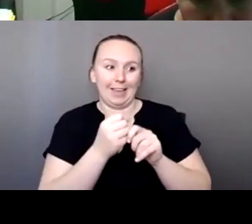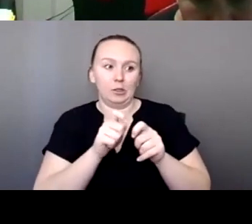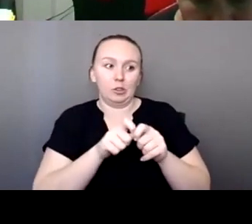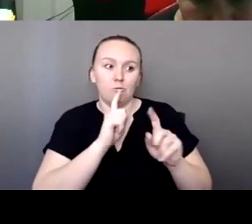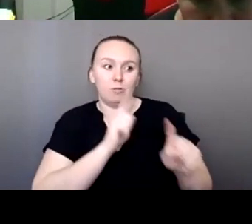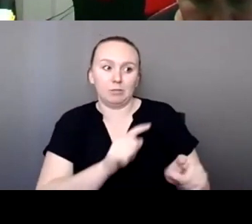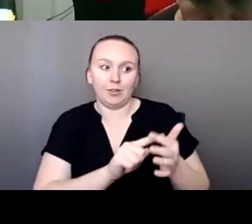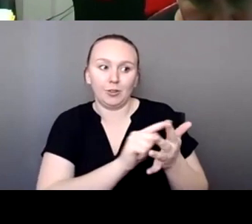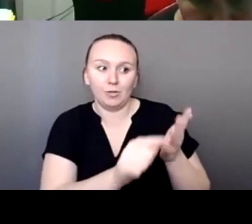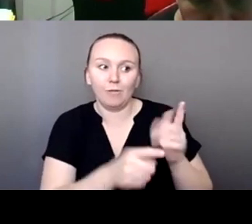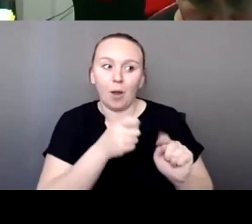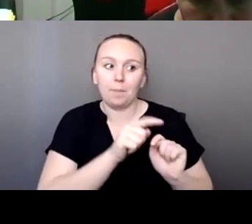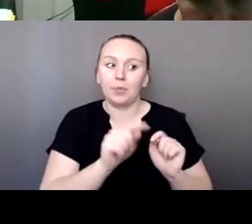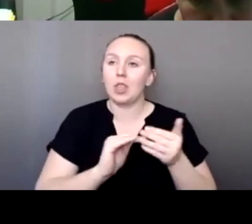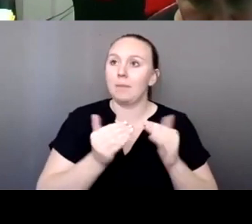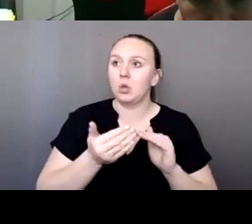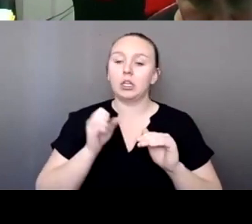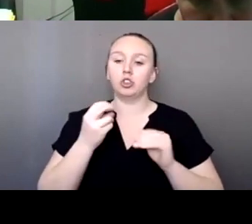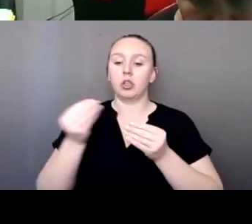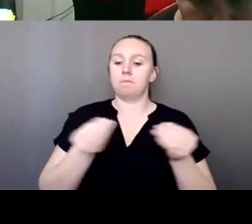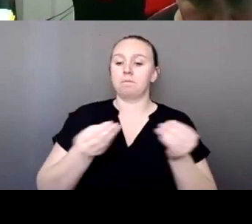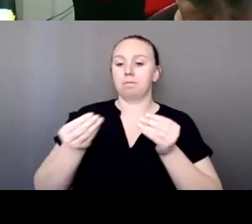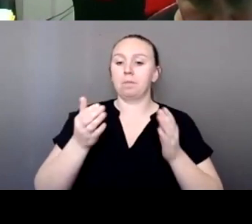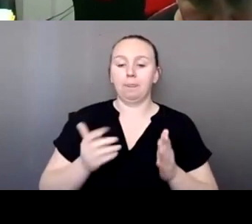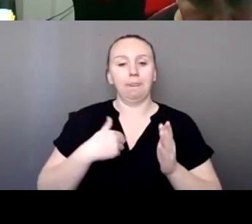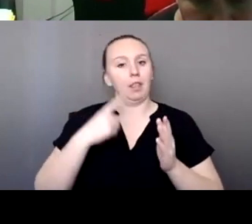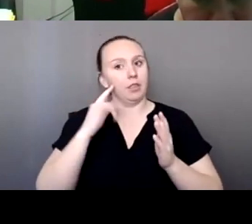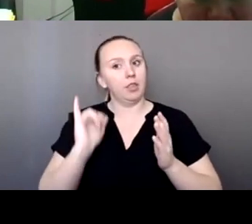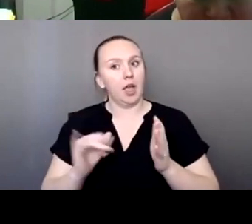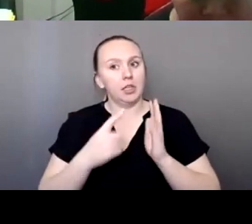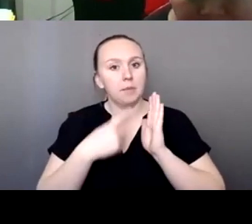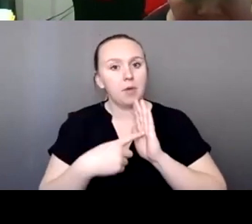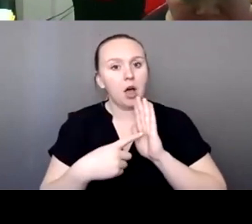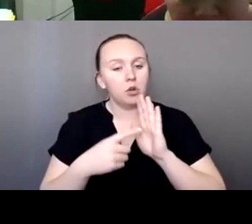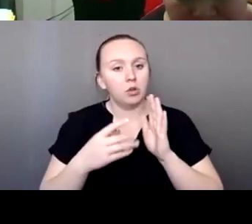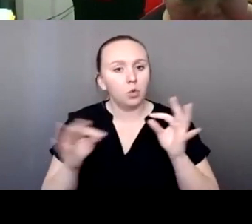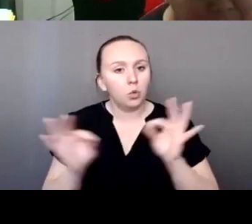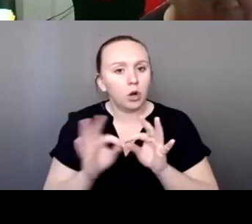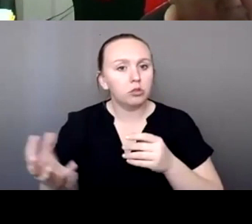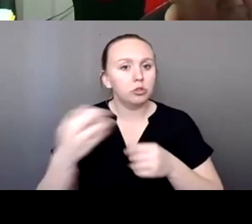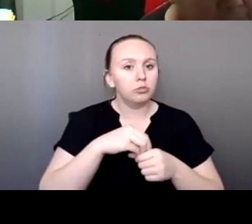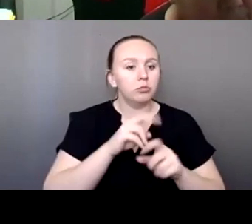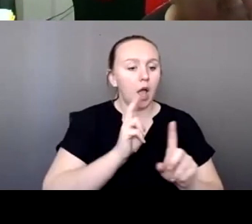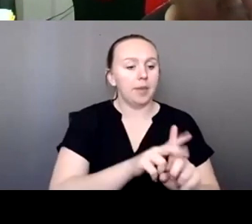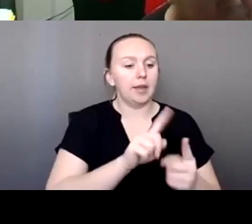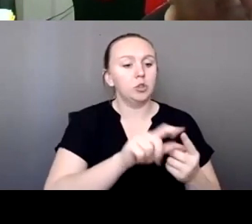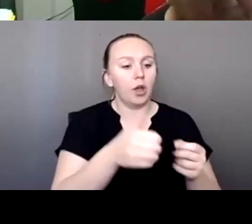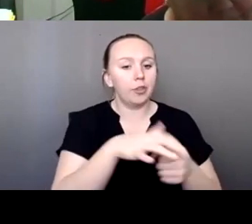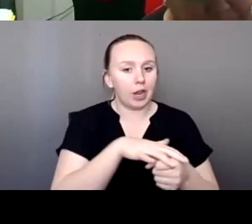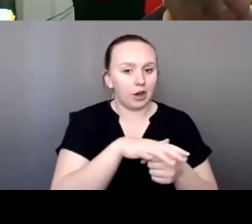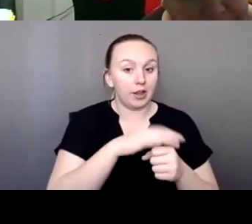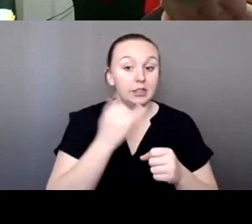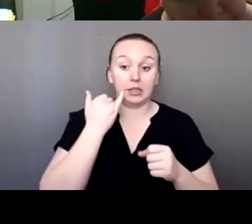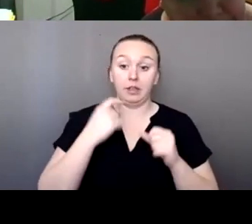So I think that that might be, um, be a model worth duplicating in other places. Uh, if we first like